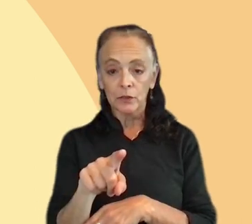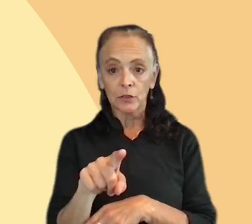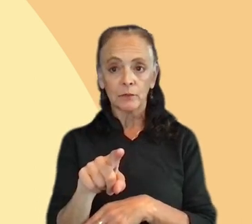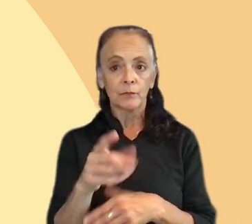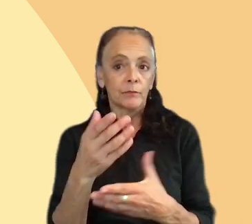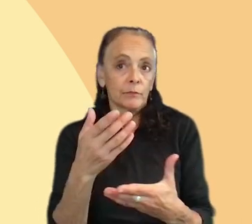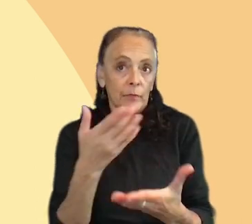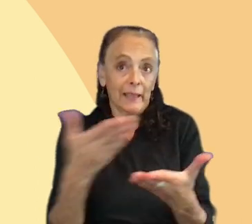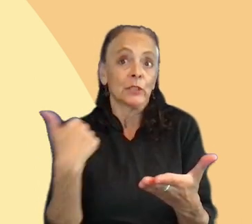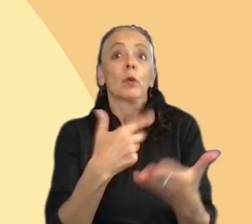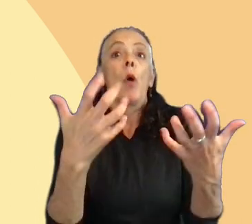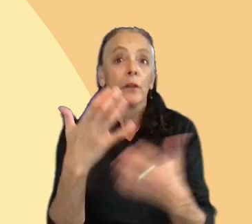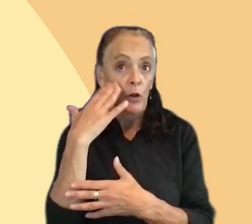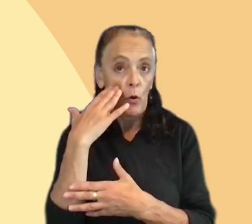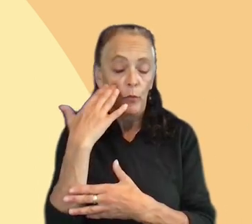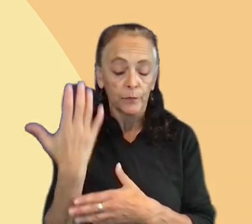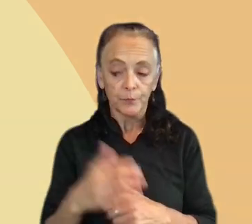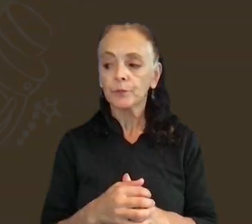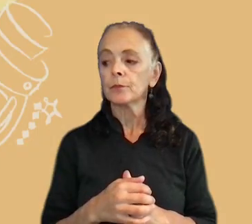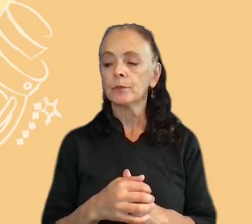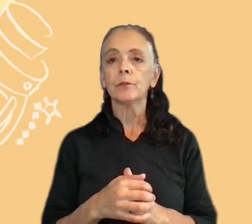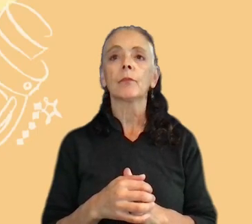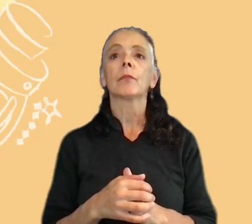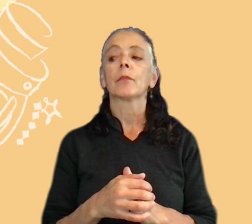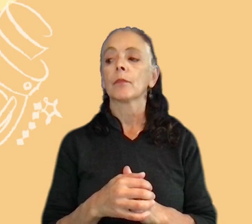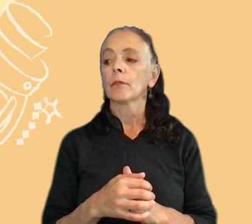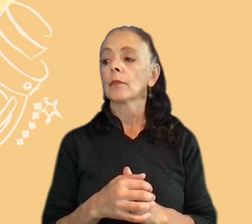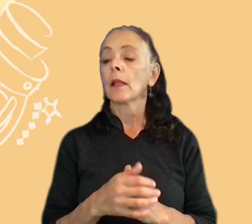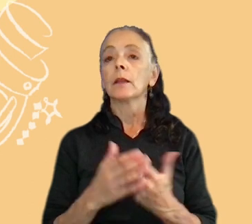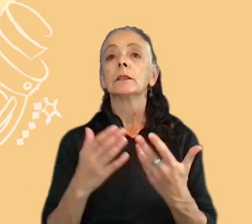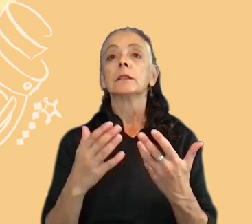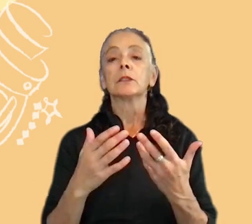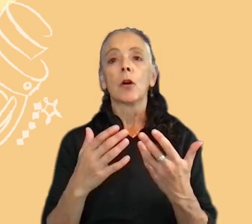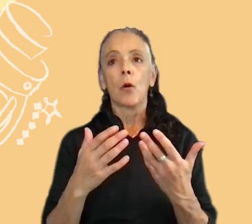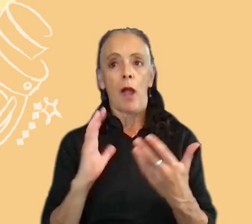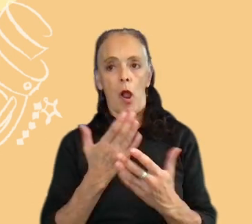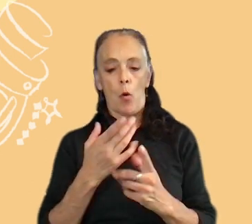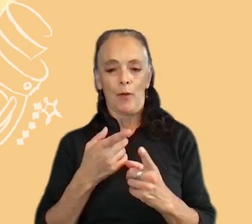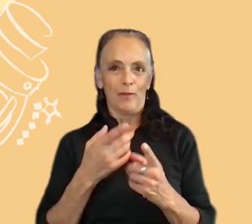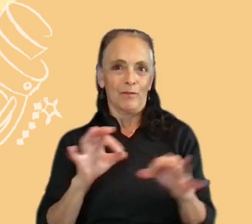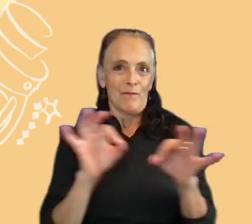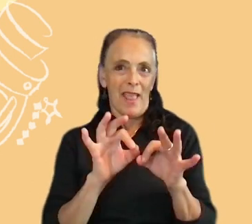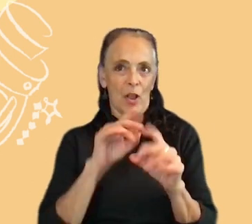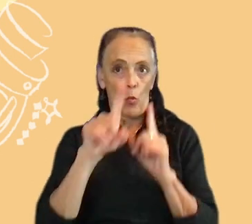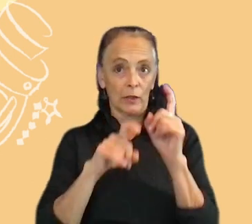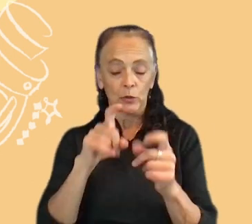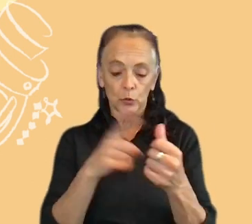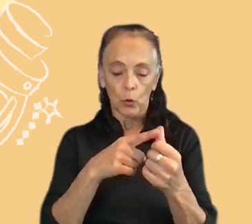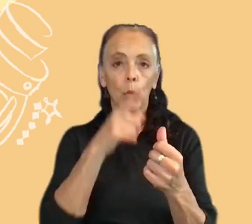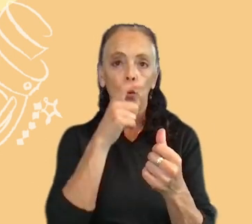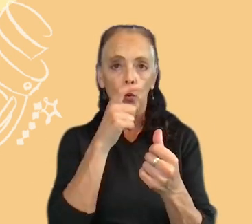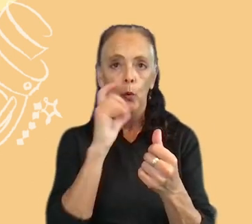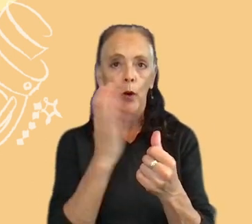we wanted to know. So after this, our main questions were who were our